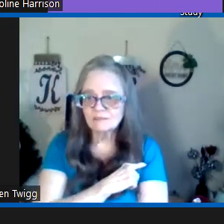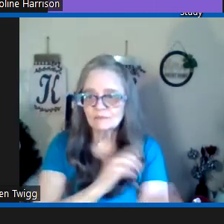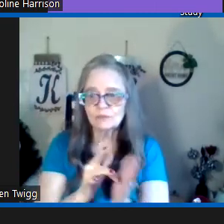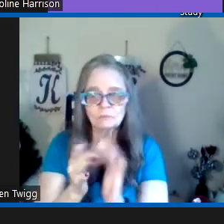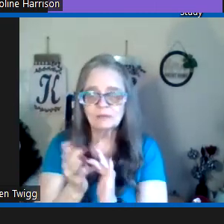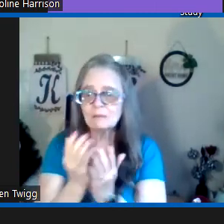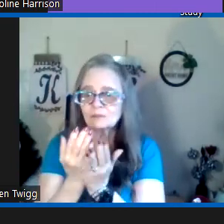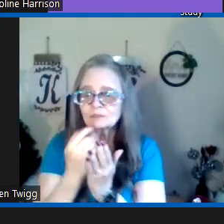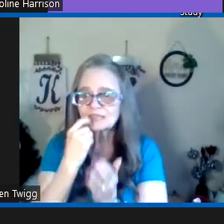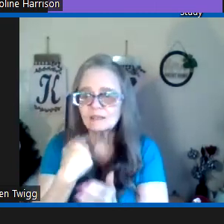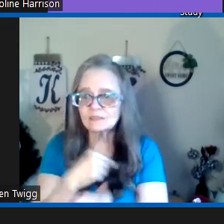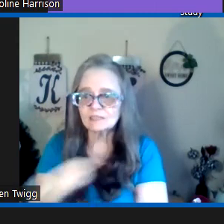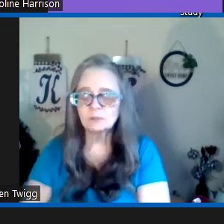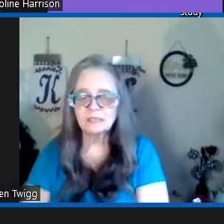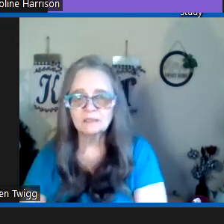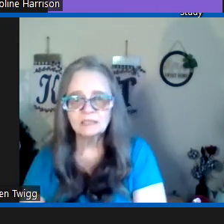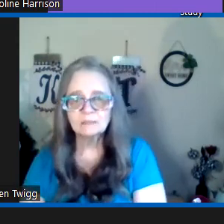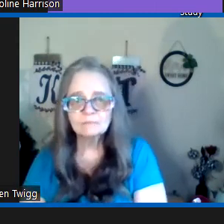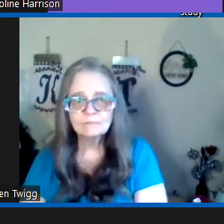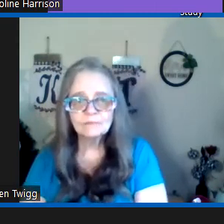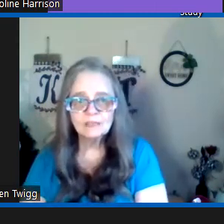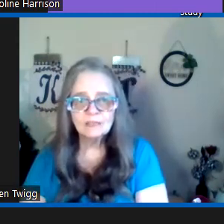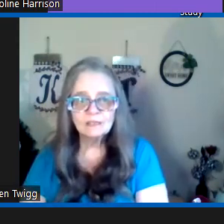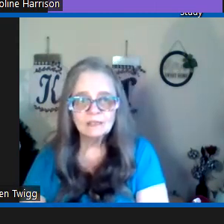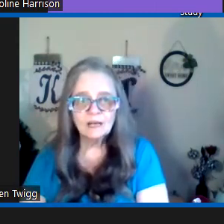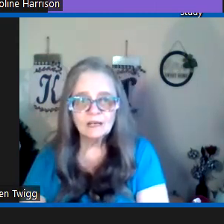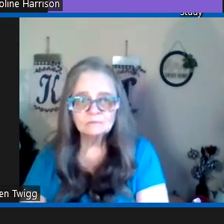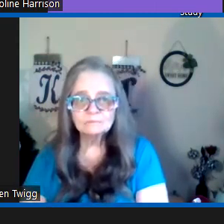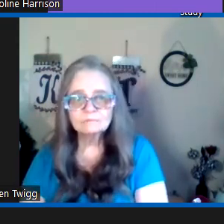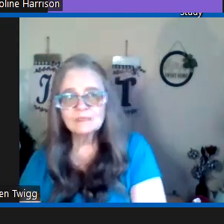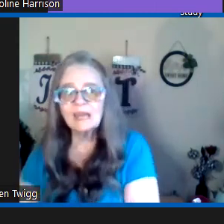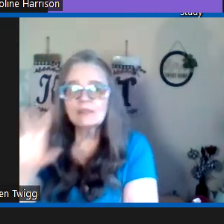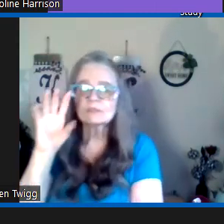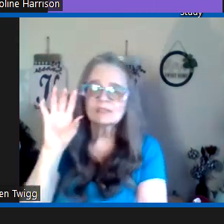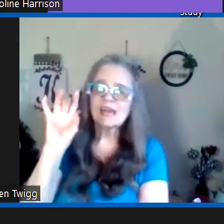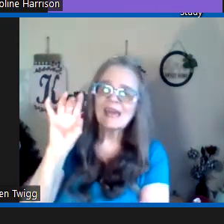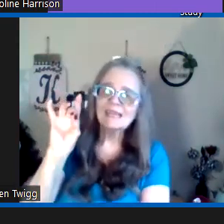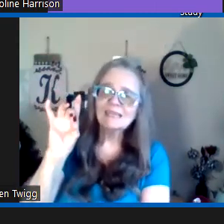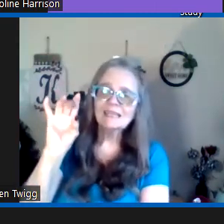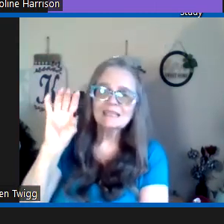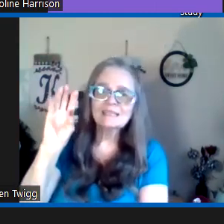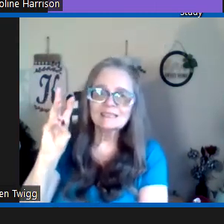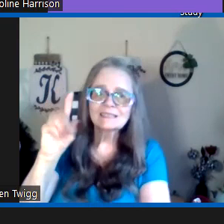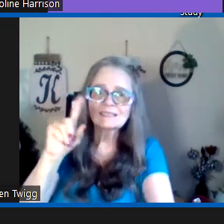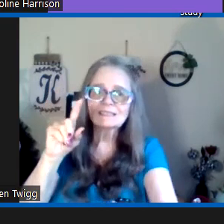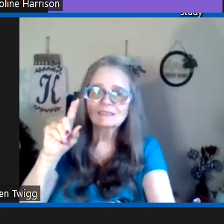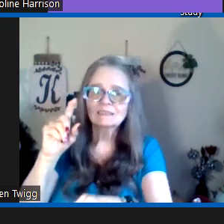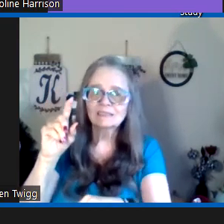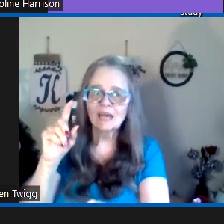you know the bible tells us plainly um there's 86